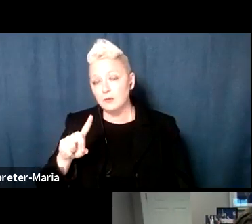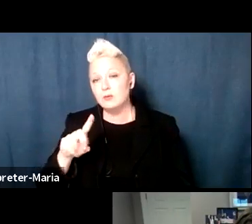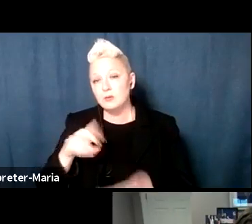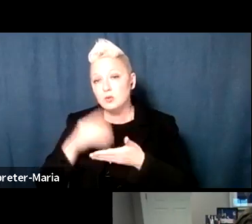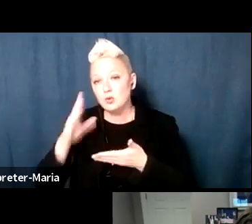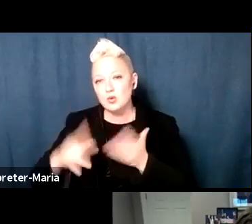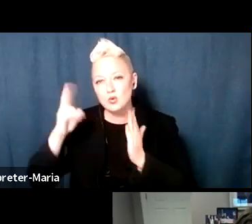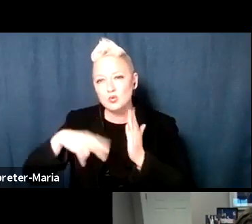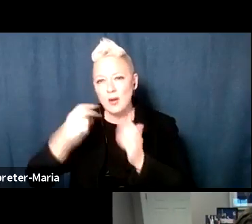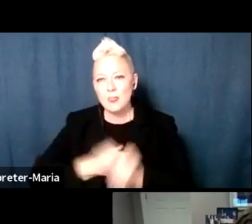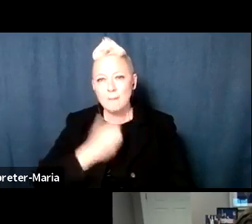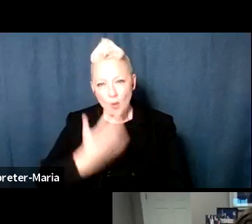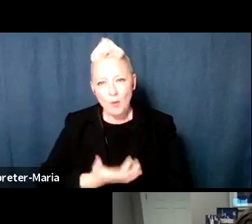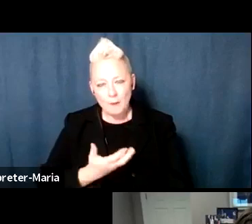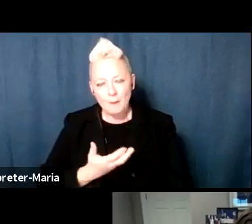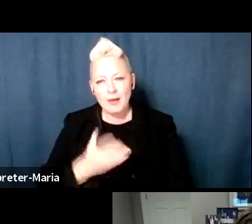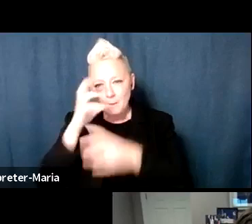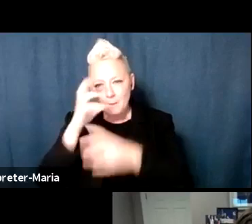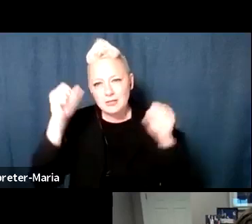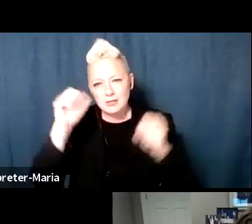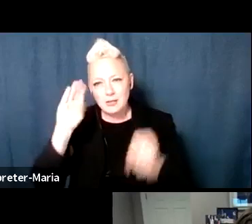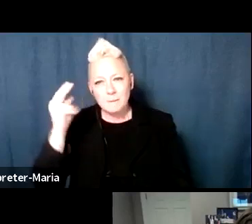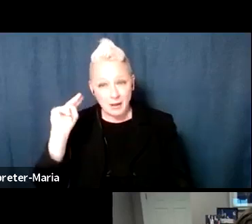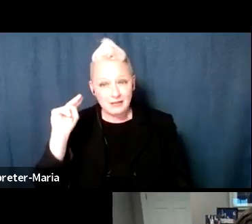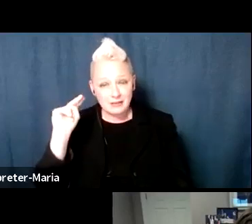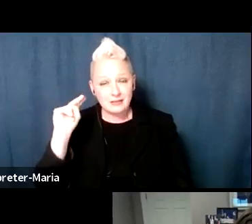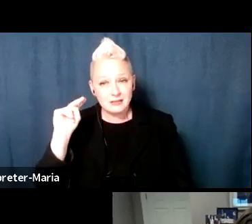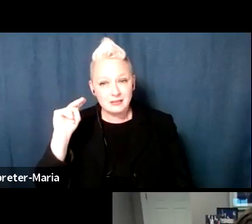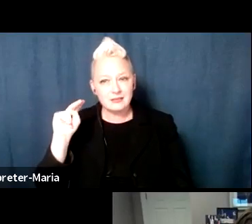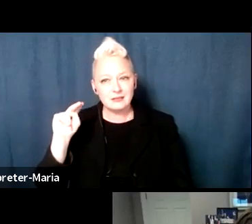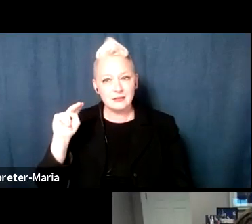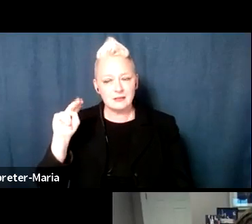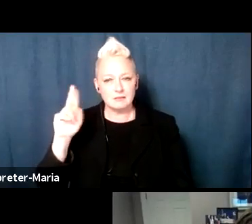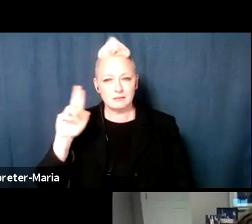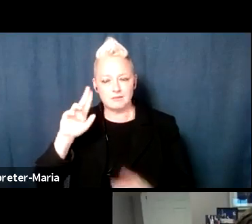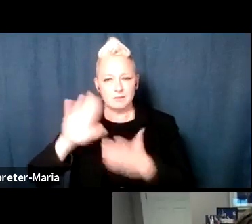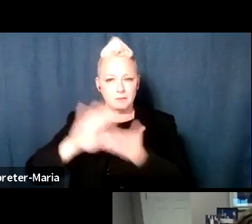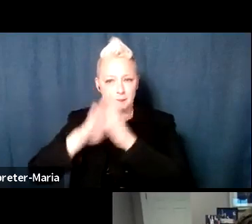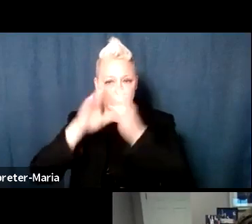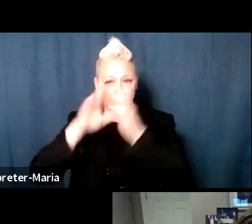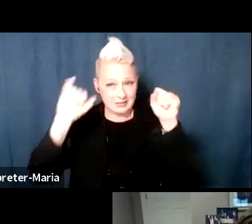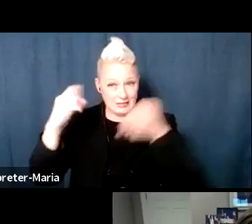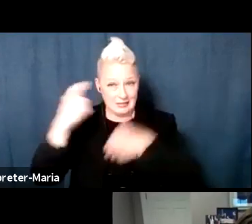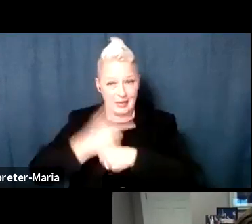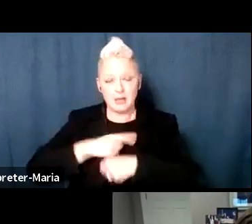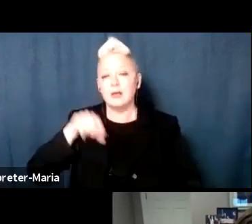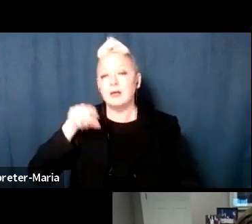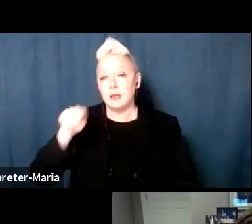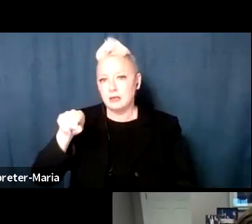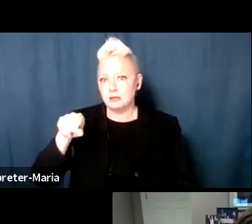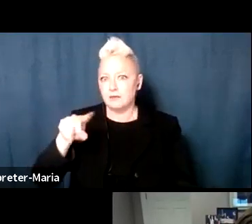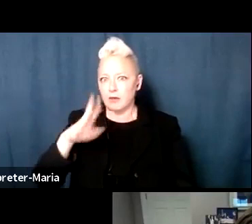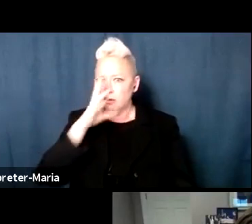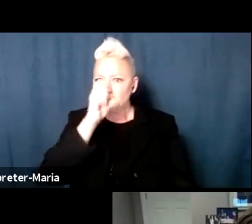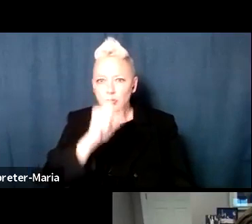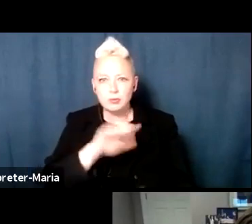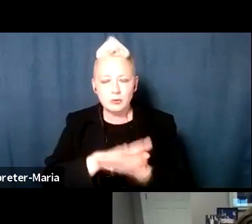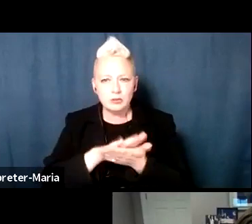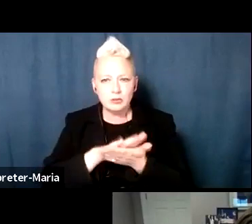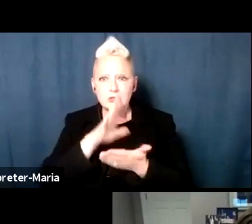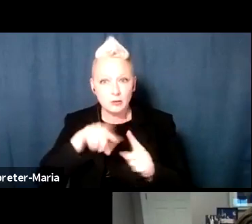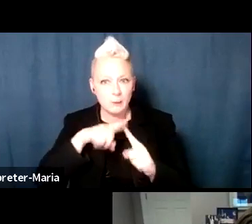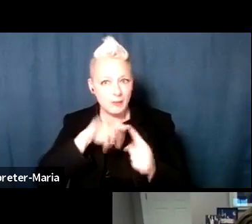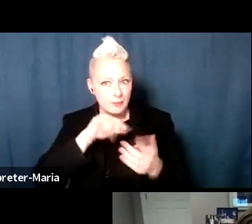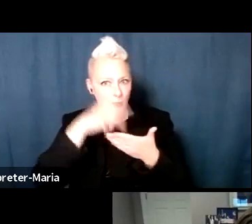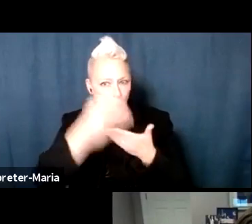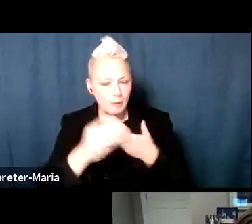Biden's inauguration. She's very taken with the program. And she not only spoke about the program, the